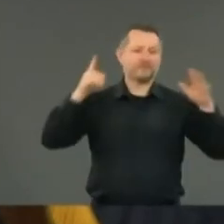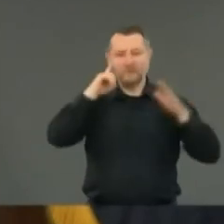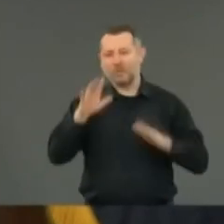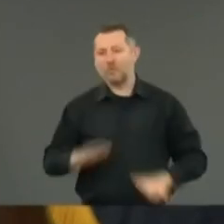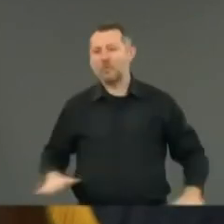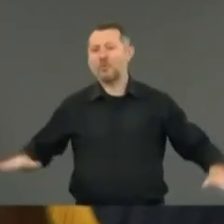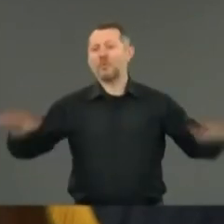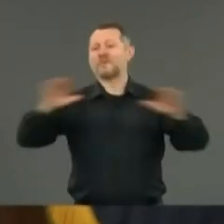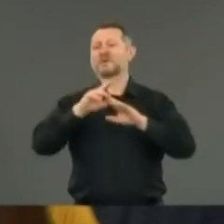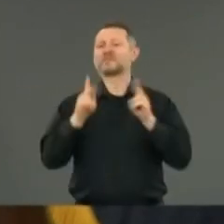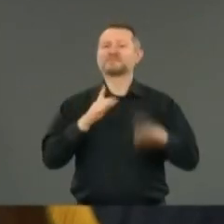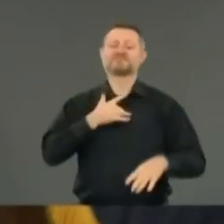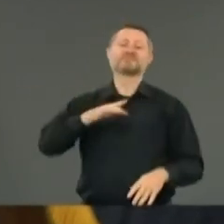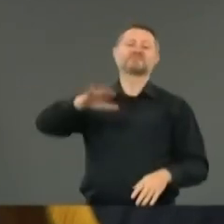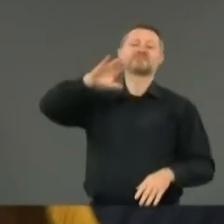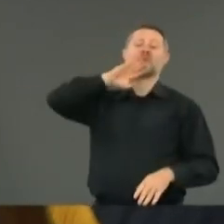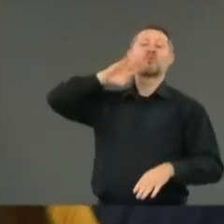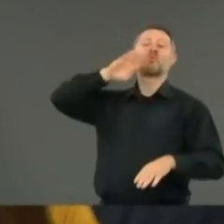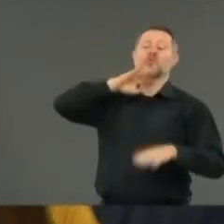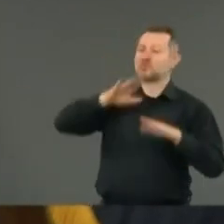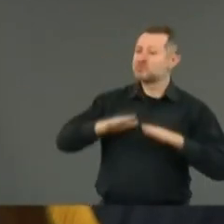frustration for everyone.